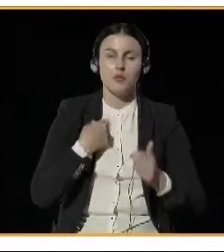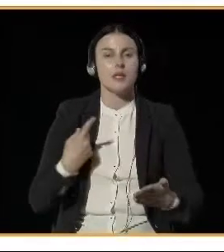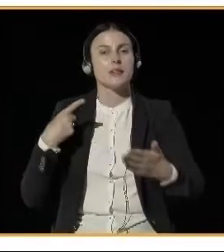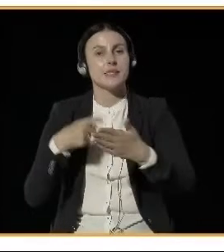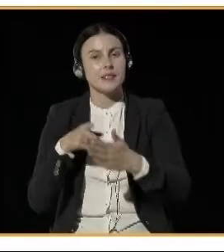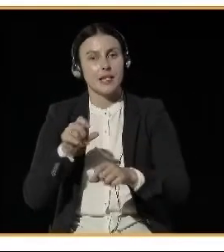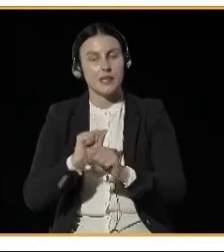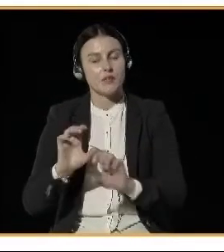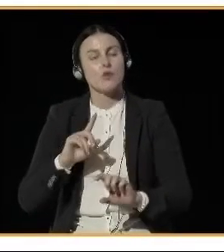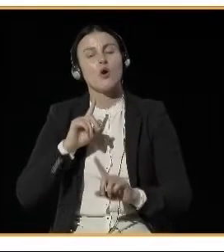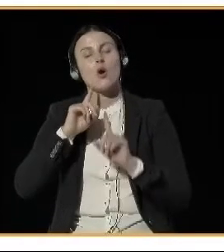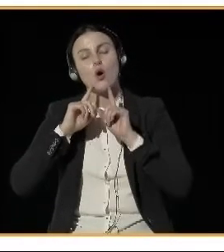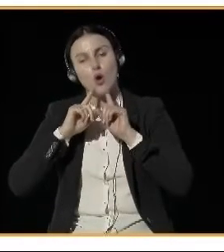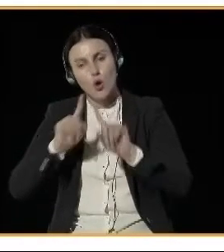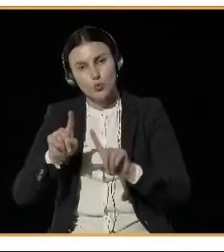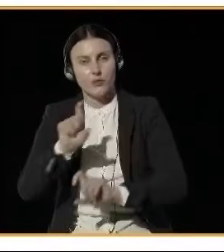the directives.